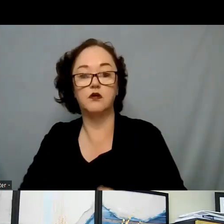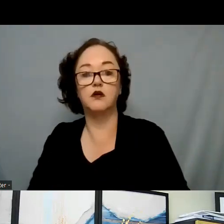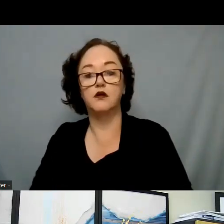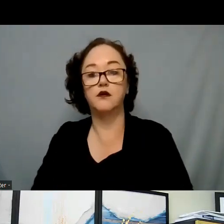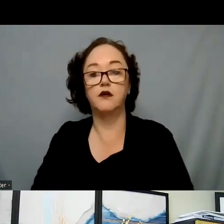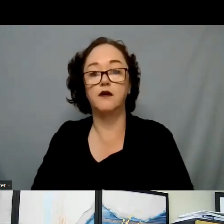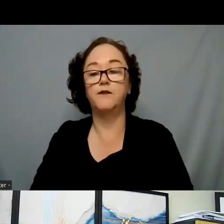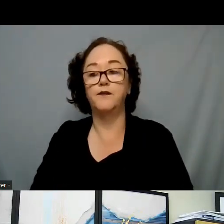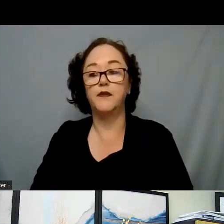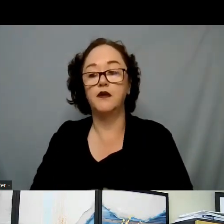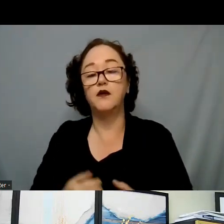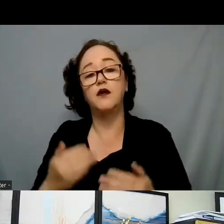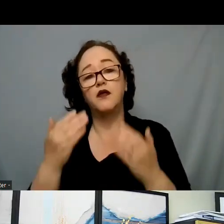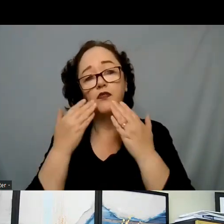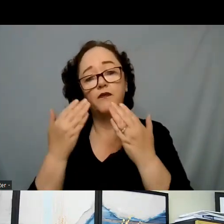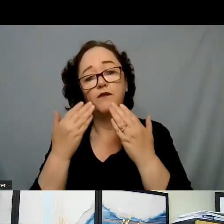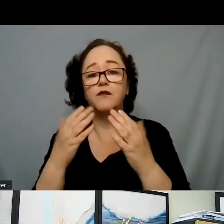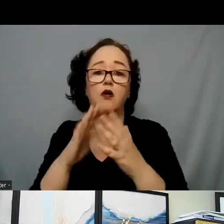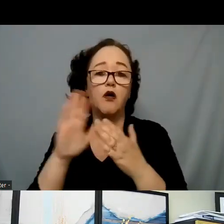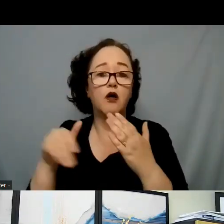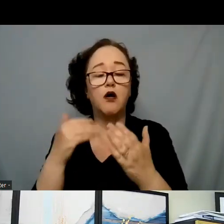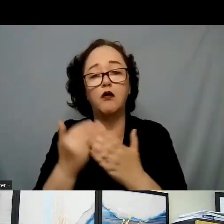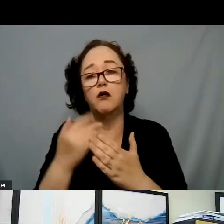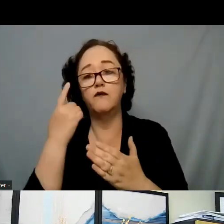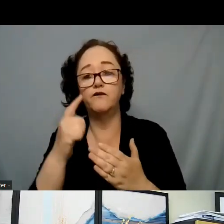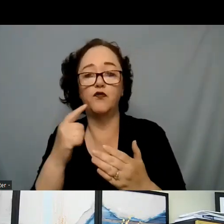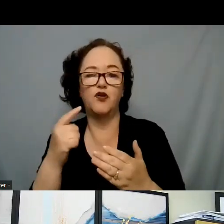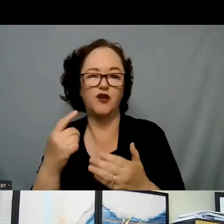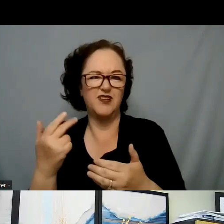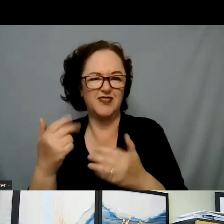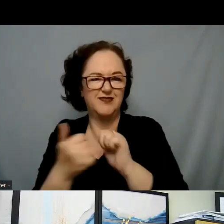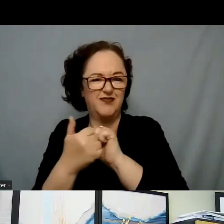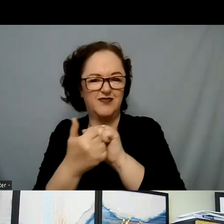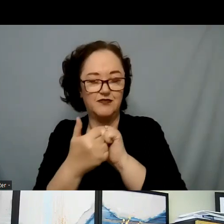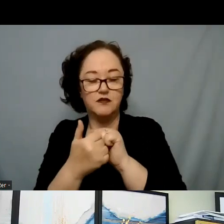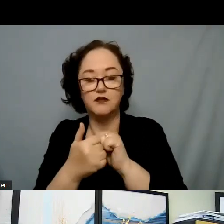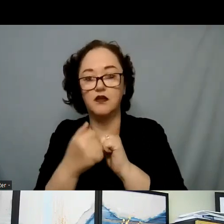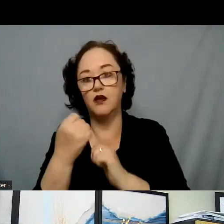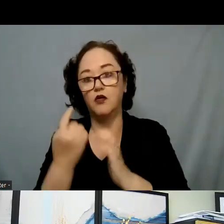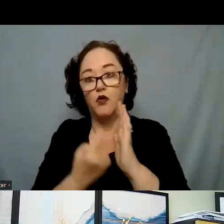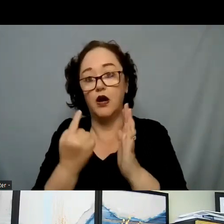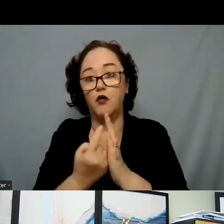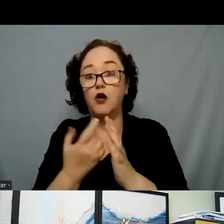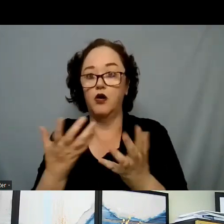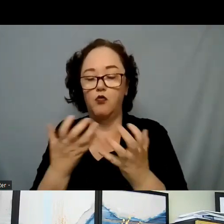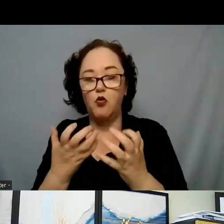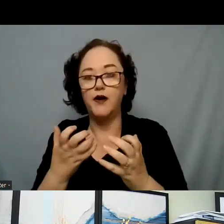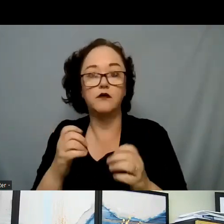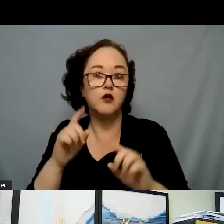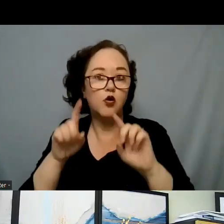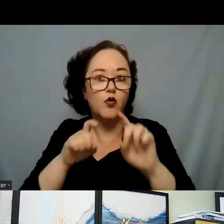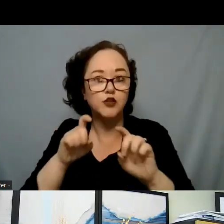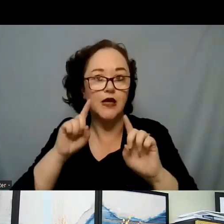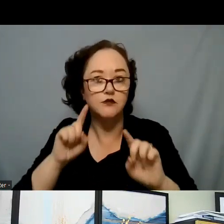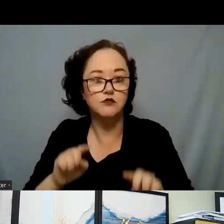to thank you all for joining us for this hour we want to try to answer as many questions as possible and I